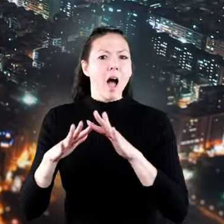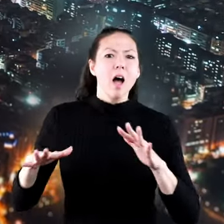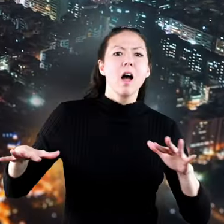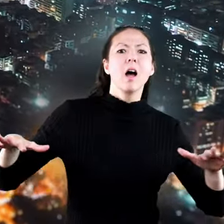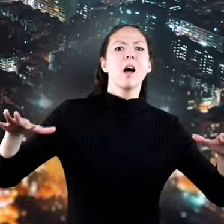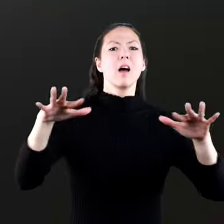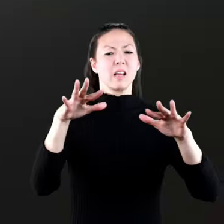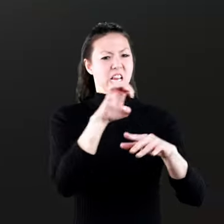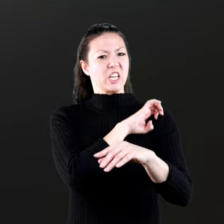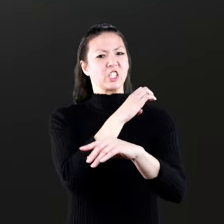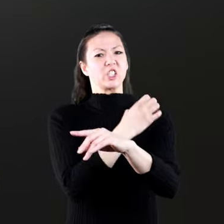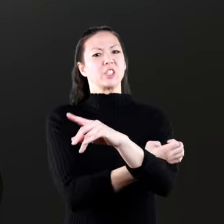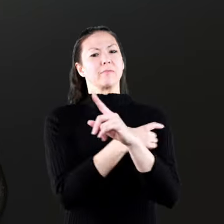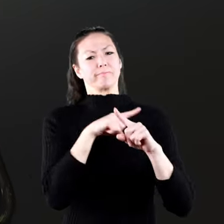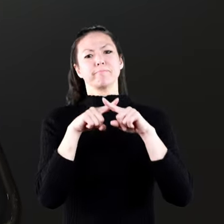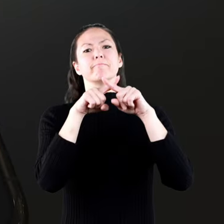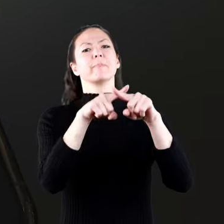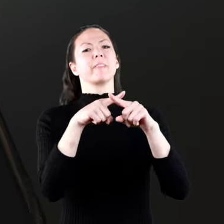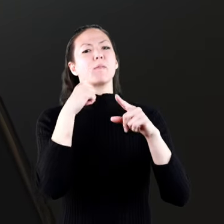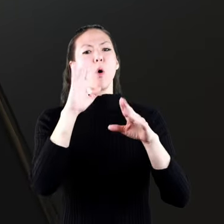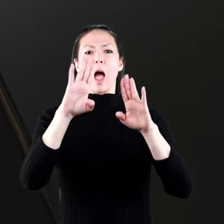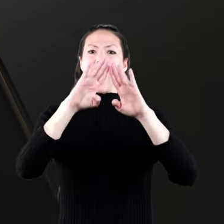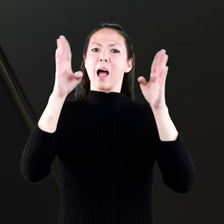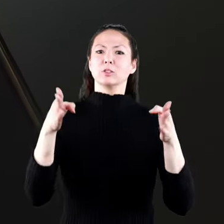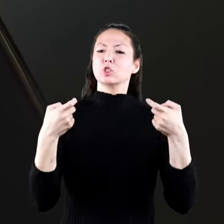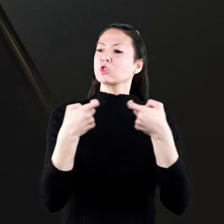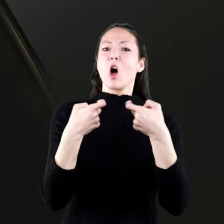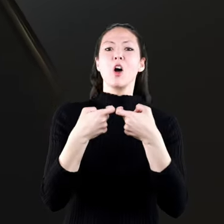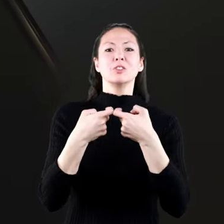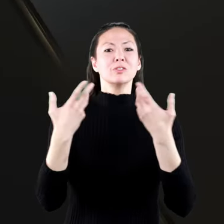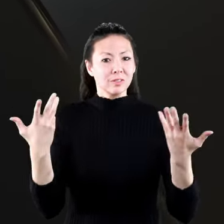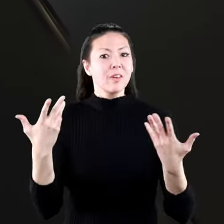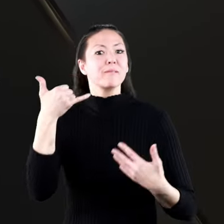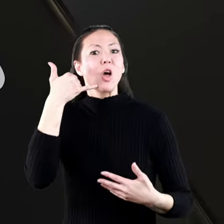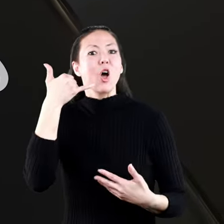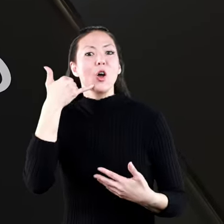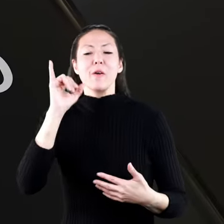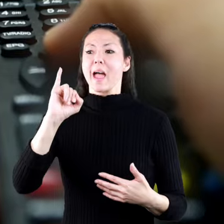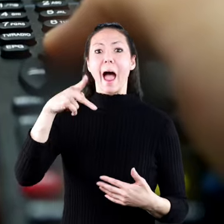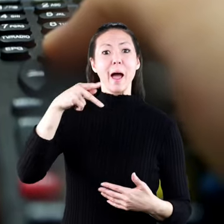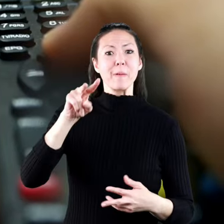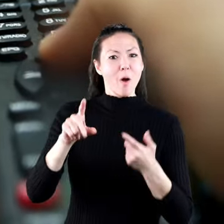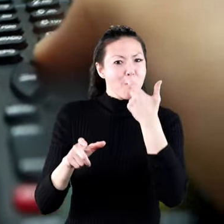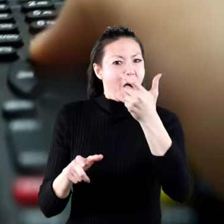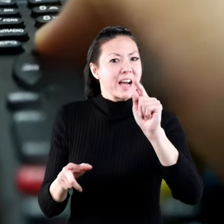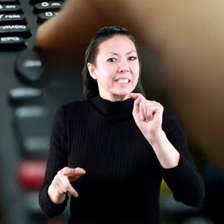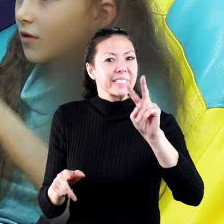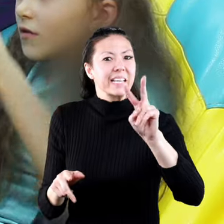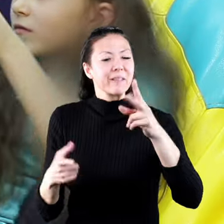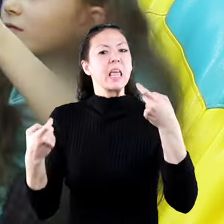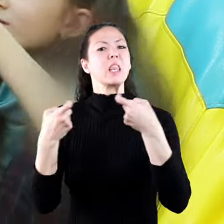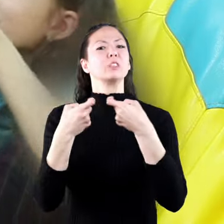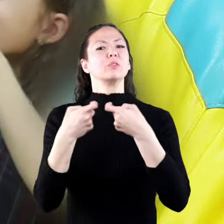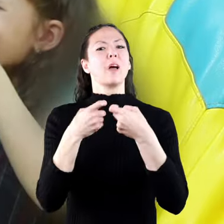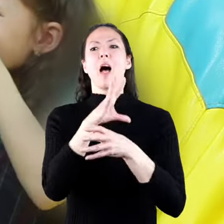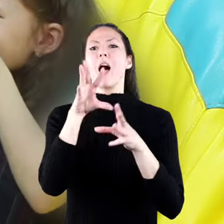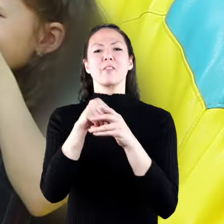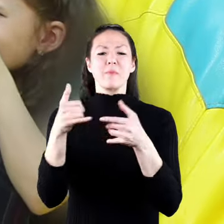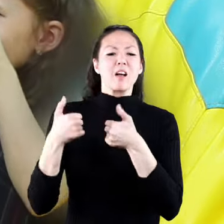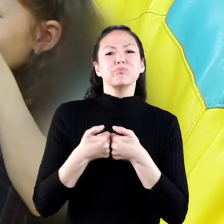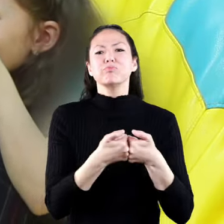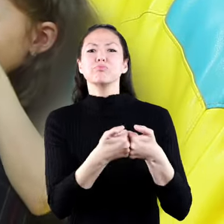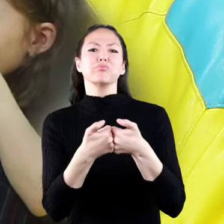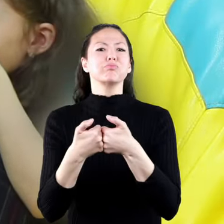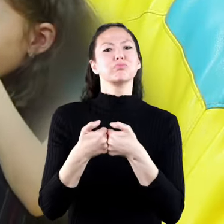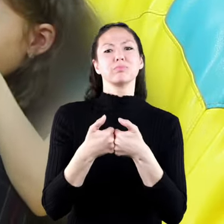and towns. Most of the energy you use in your house to charge your phones and iPads, watch TV, and run the electronics